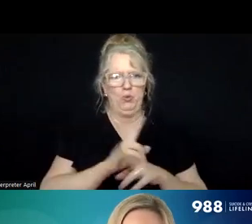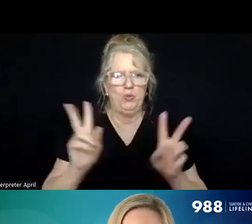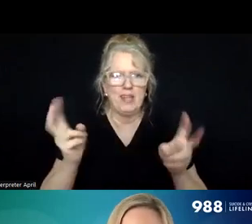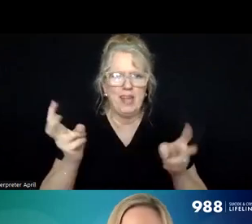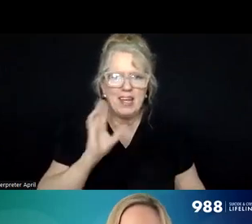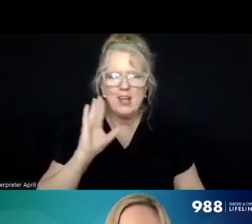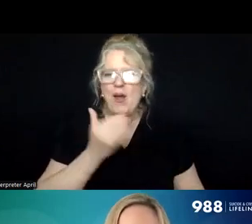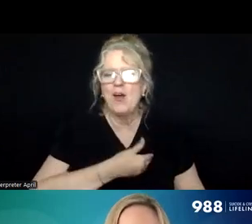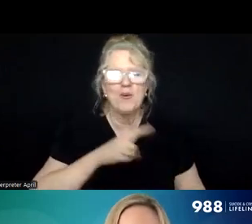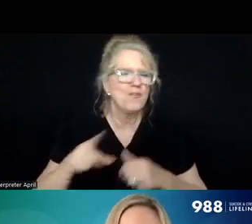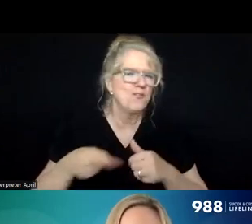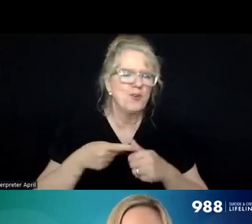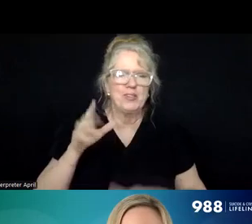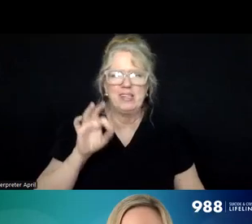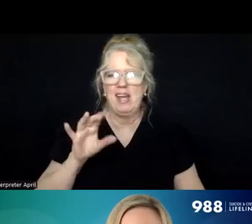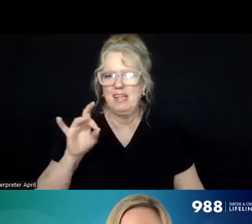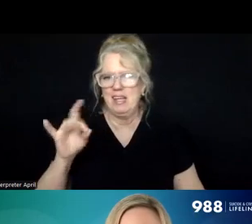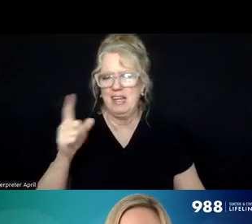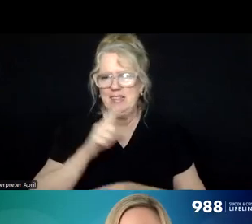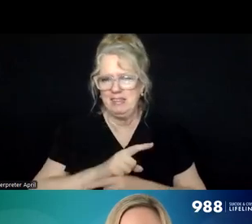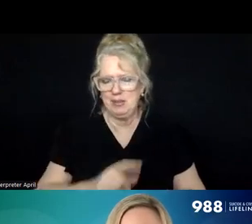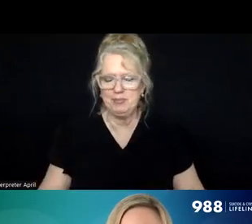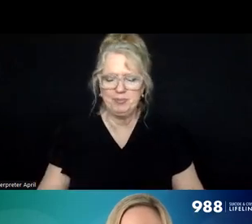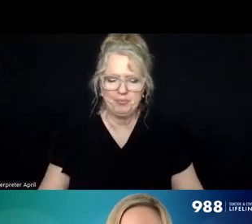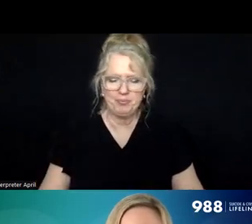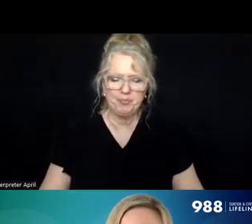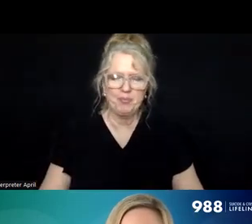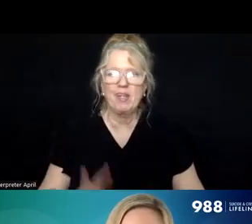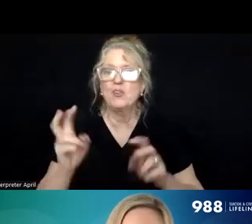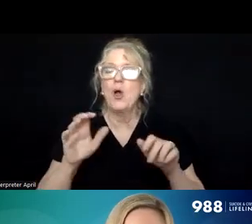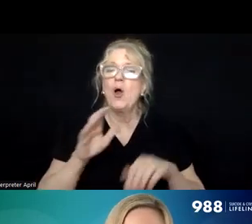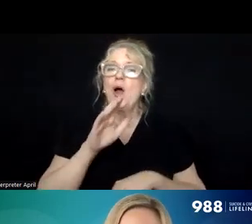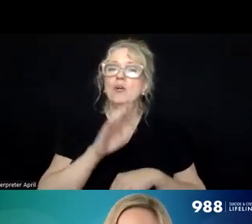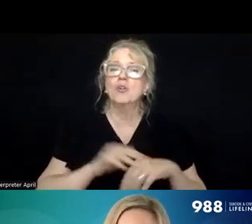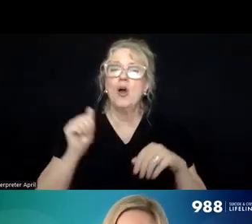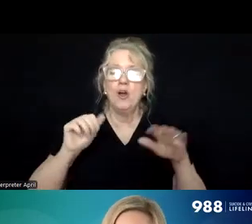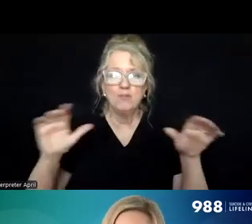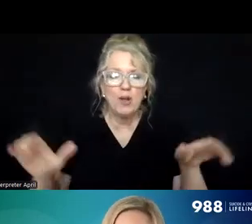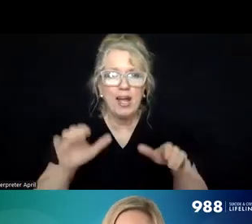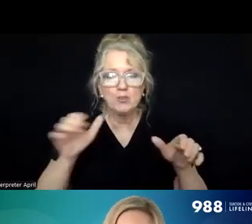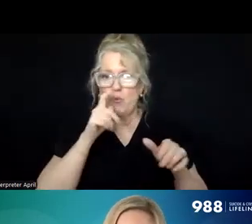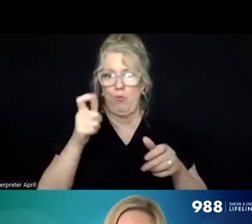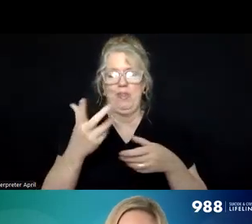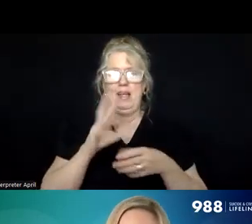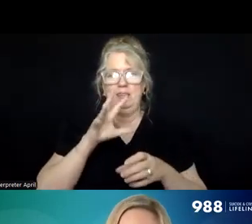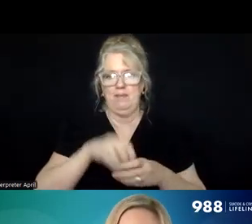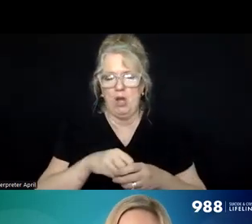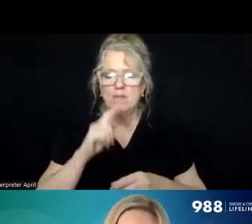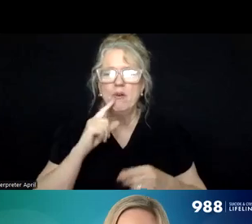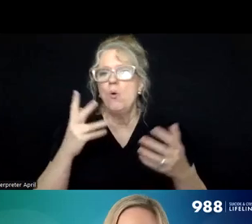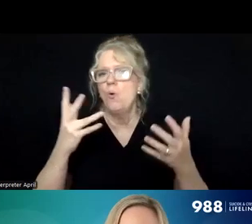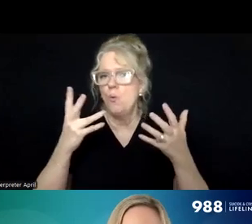nine, eight, eight day. Um, and our big call to action is for anyone involved in nine, eight, eight, or who